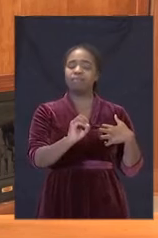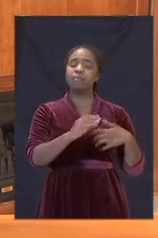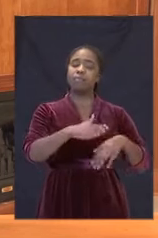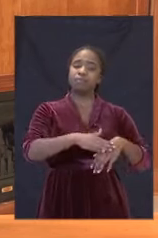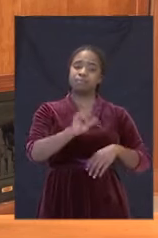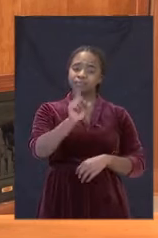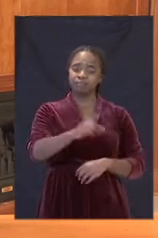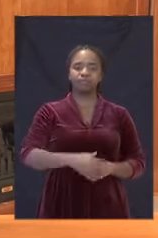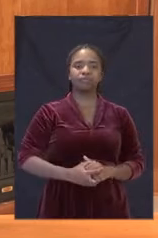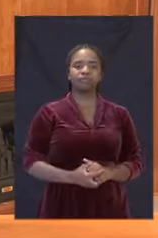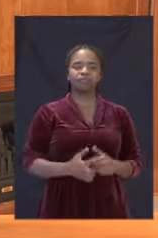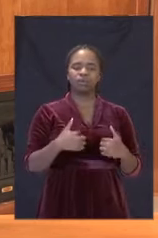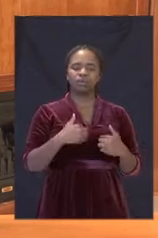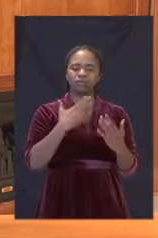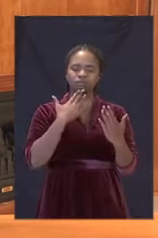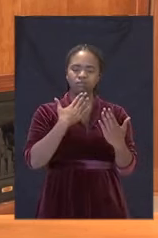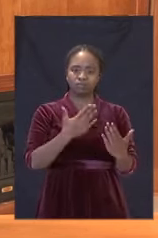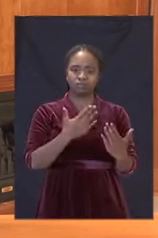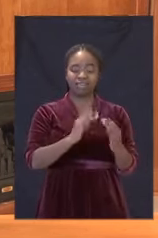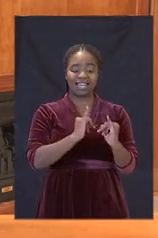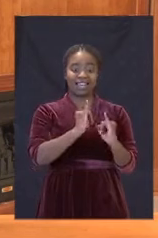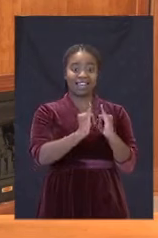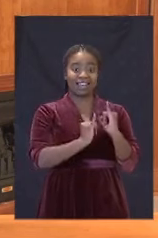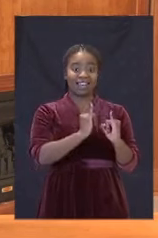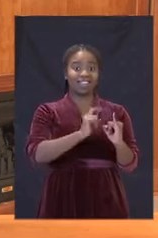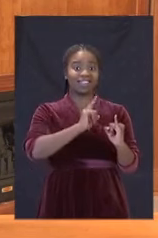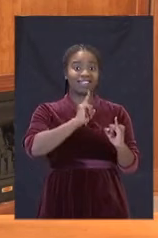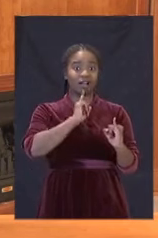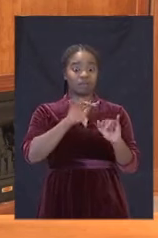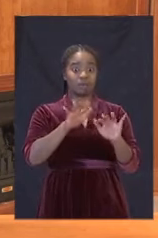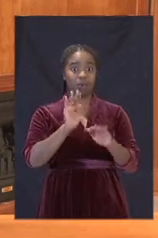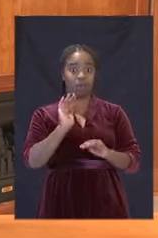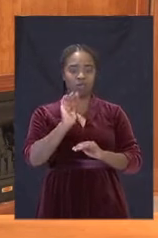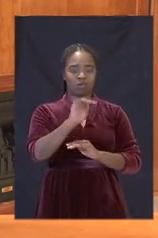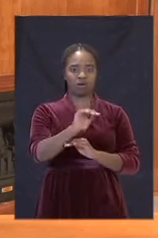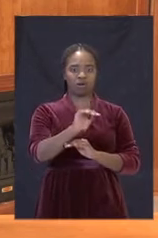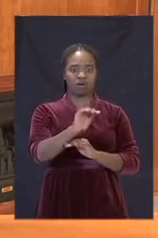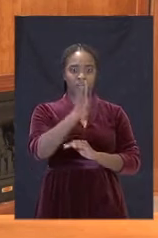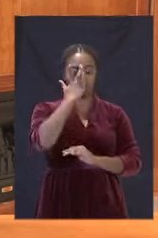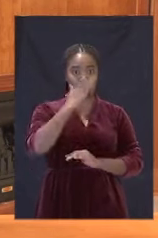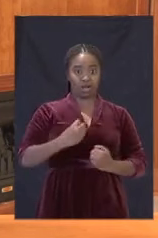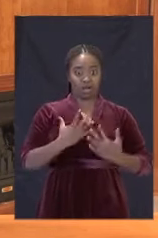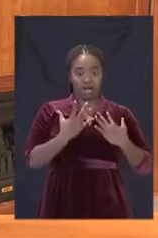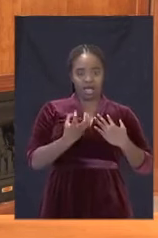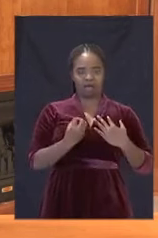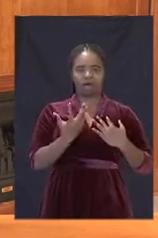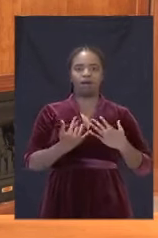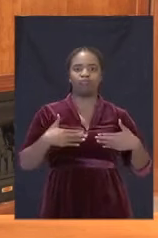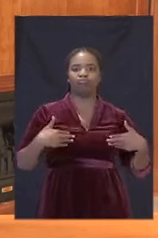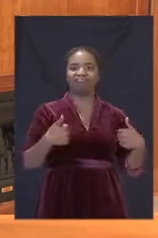we are thankful that more than 11,000 people have recovered from coronavirus.